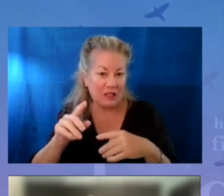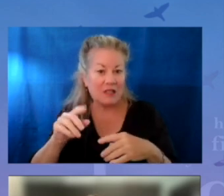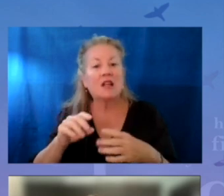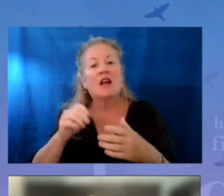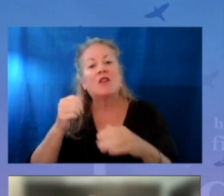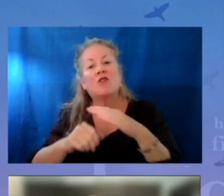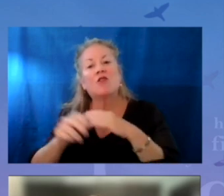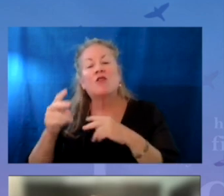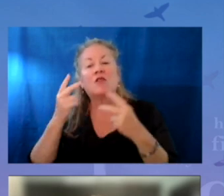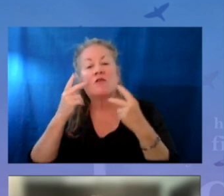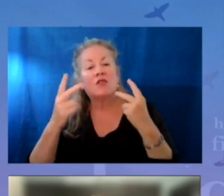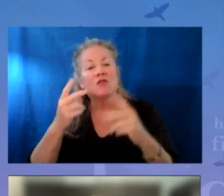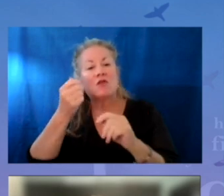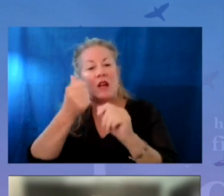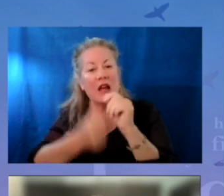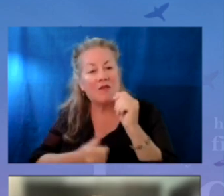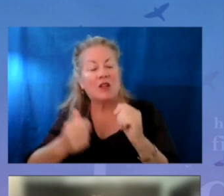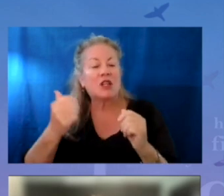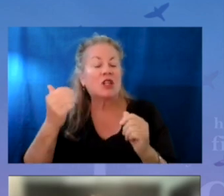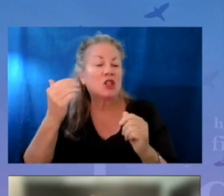vision of every student known.